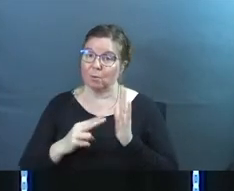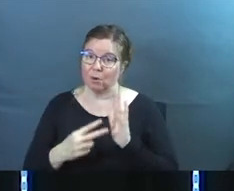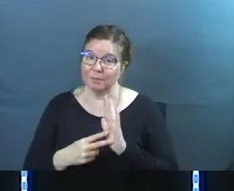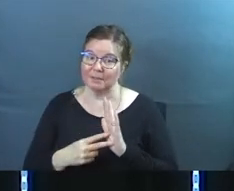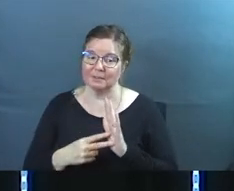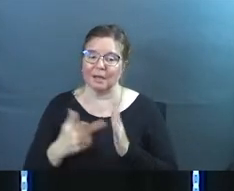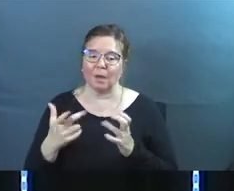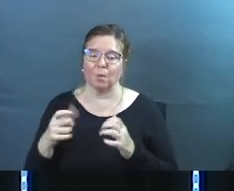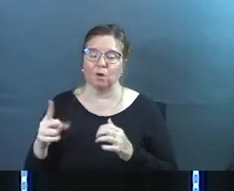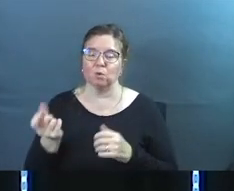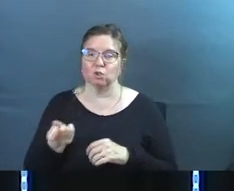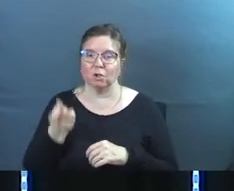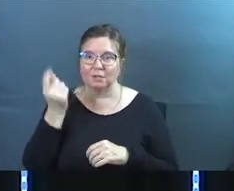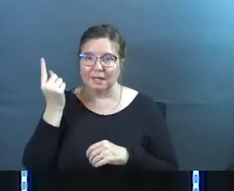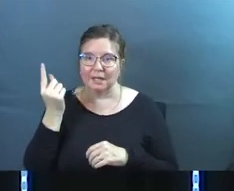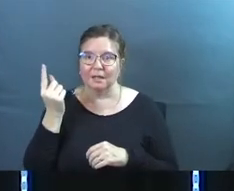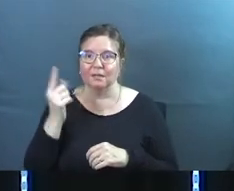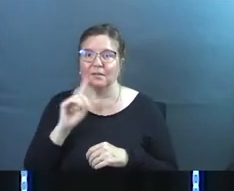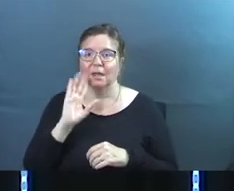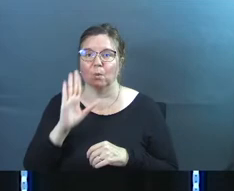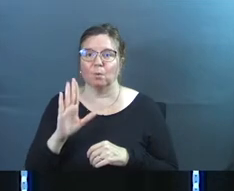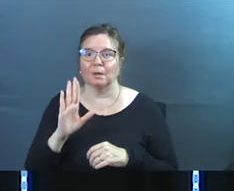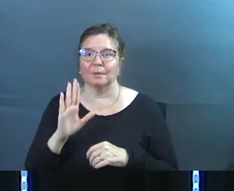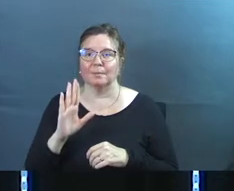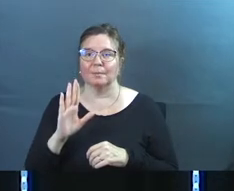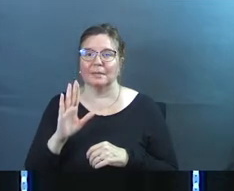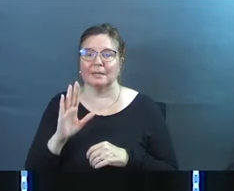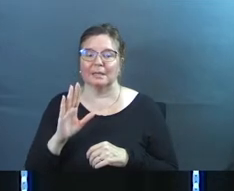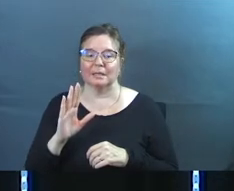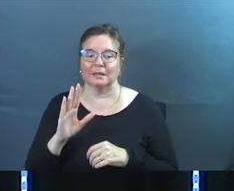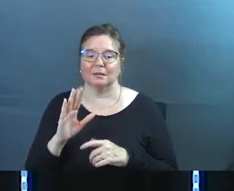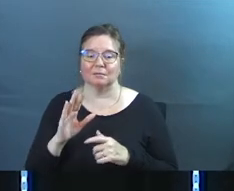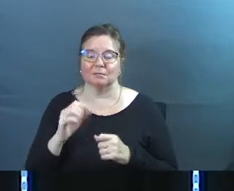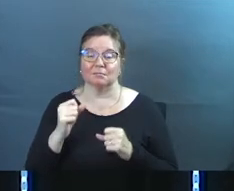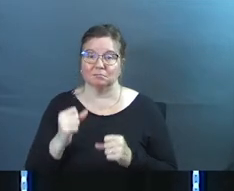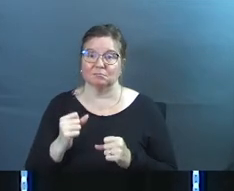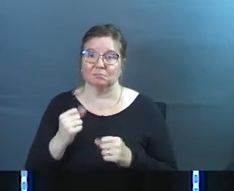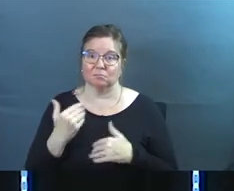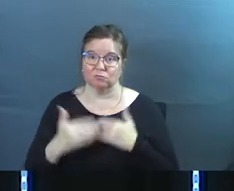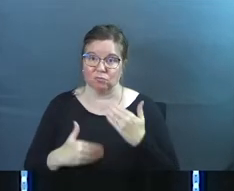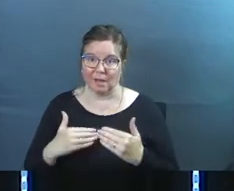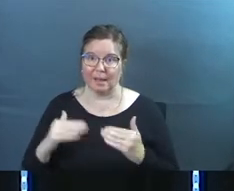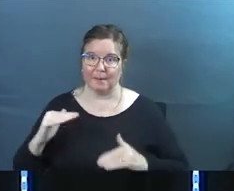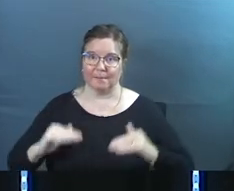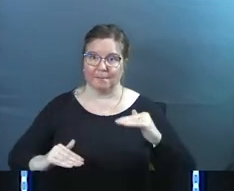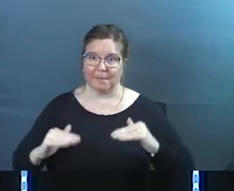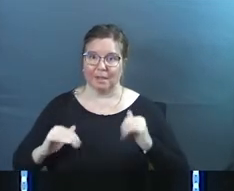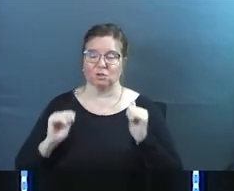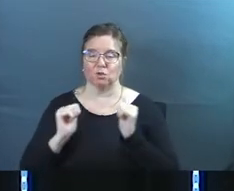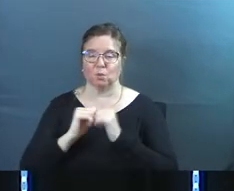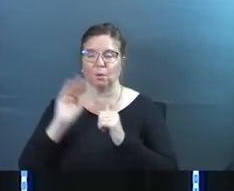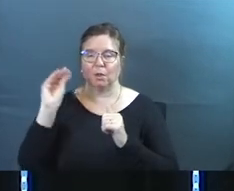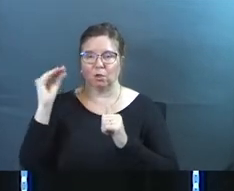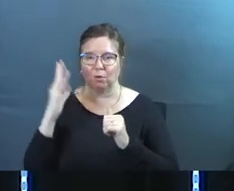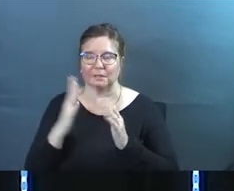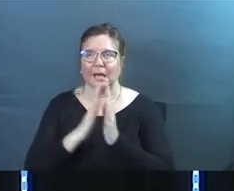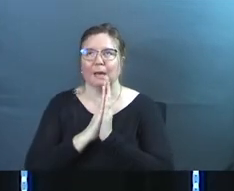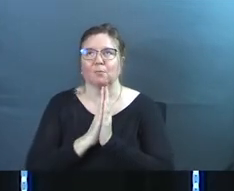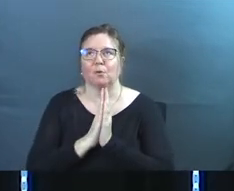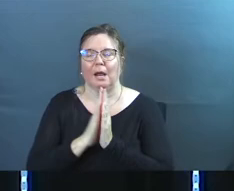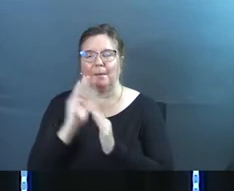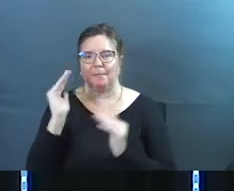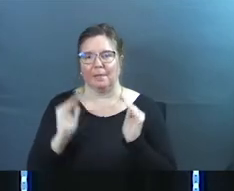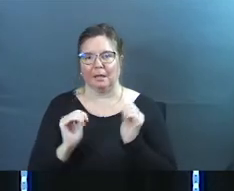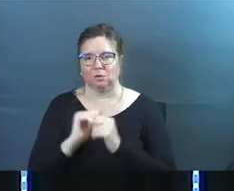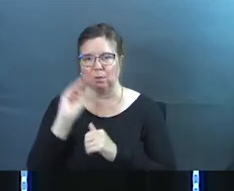of it is I want you to understand that there would be teeth in a process here balanced with grace I pray balanced with